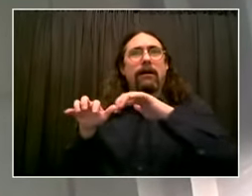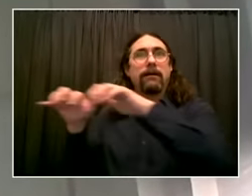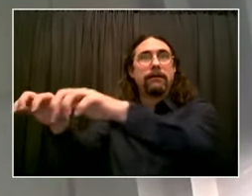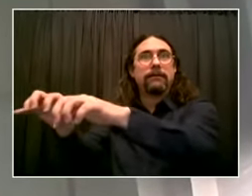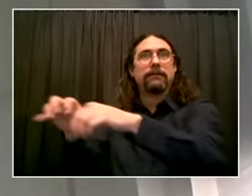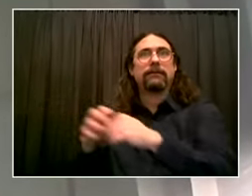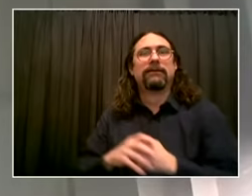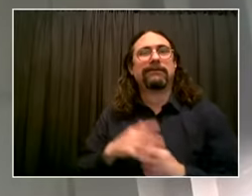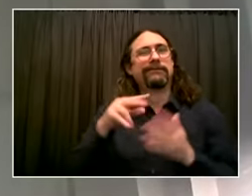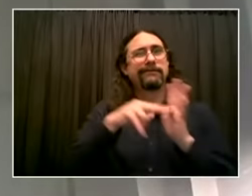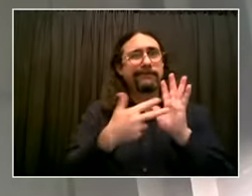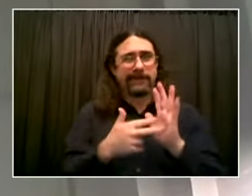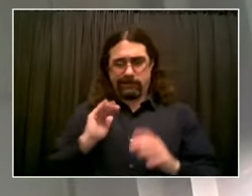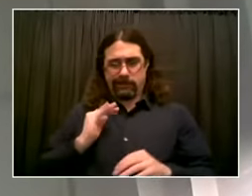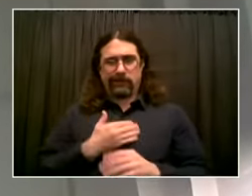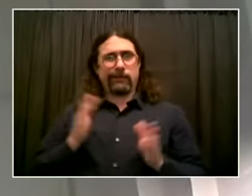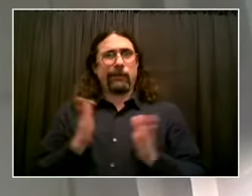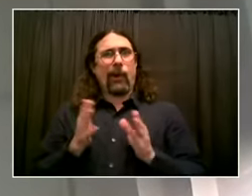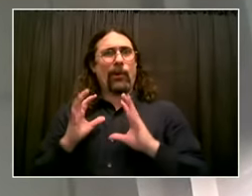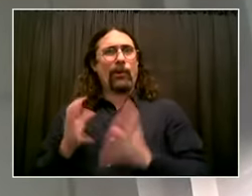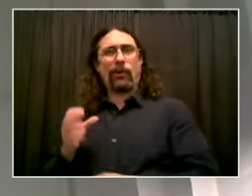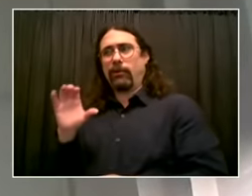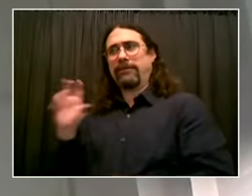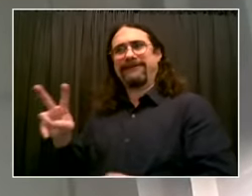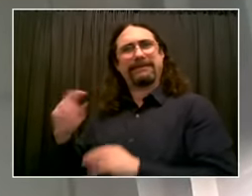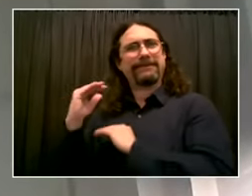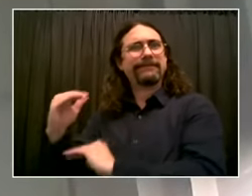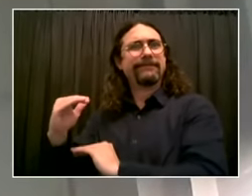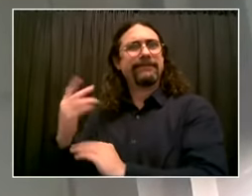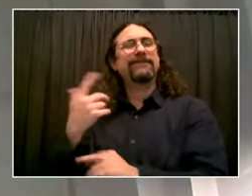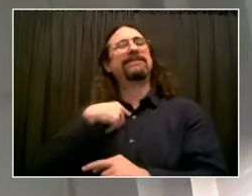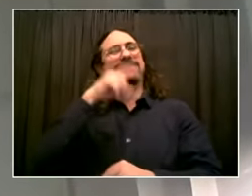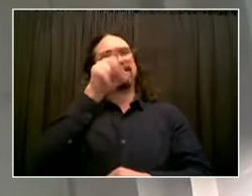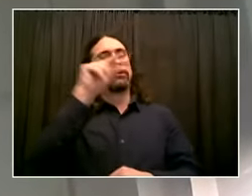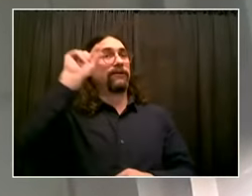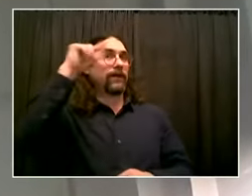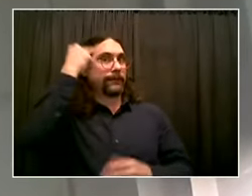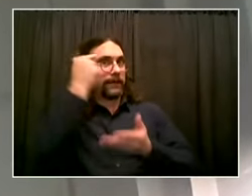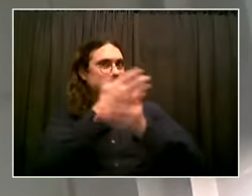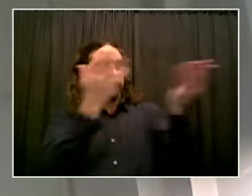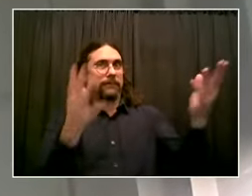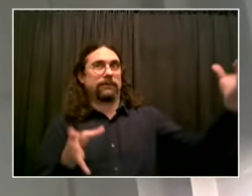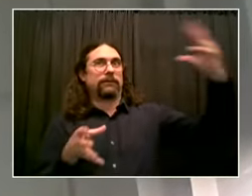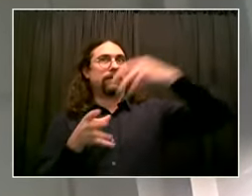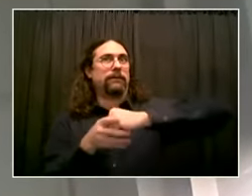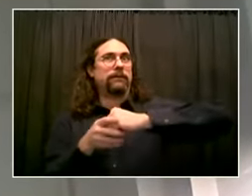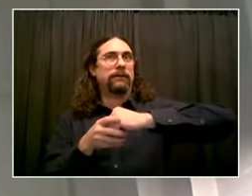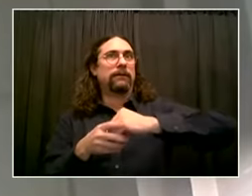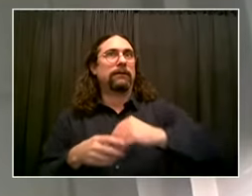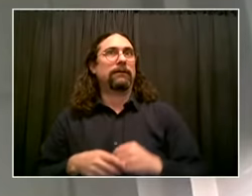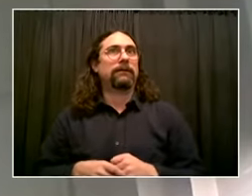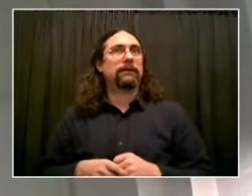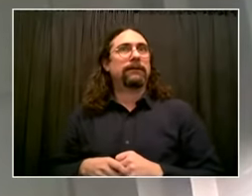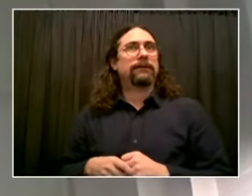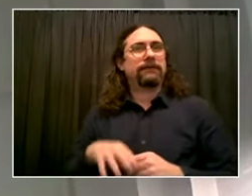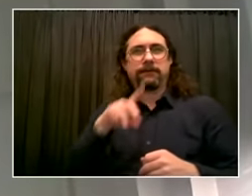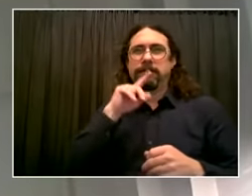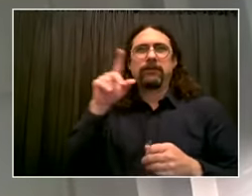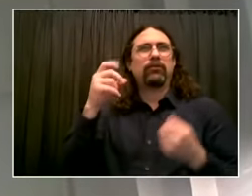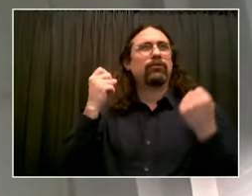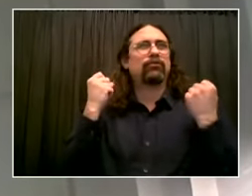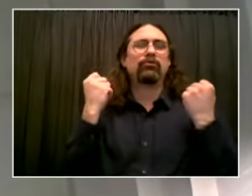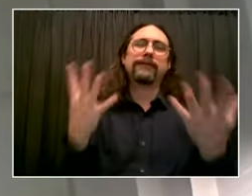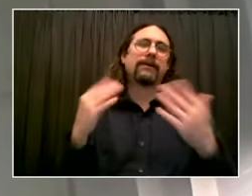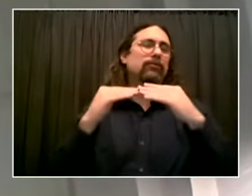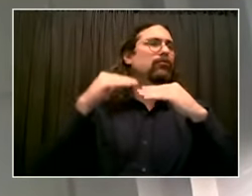Community Voices Heard, and so many low- and no-income New Yorkers who need this vital investment so that we can thrive in this city, we are so excited for